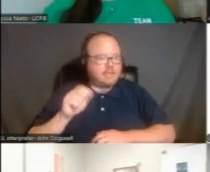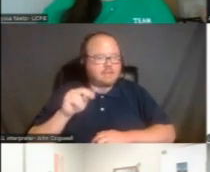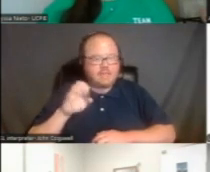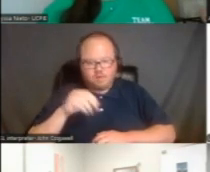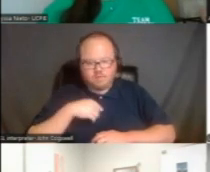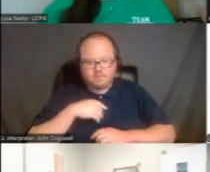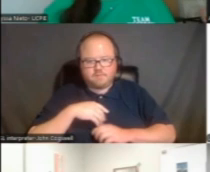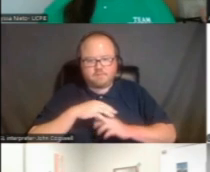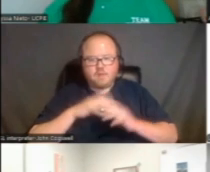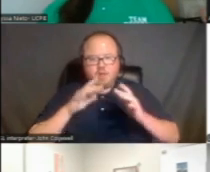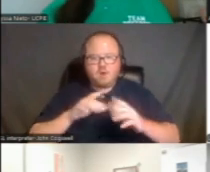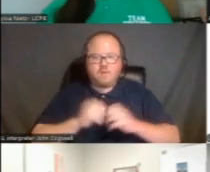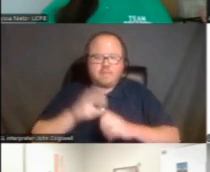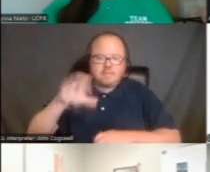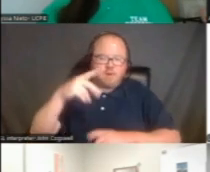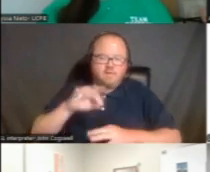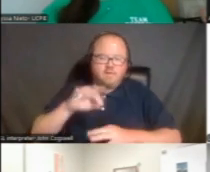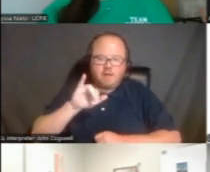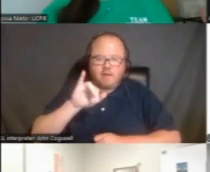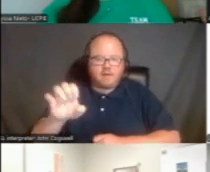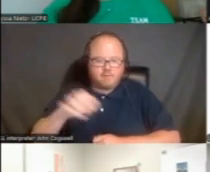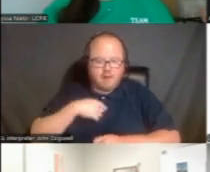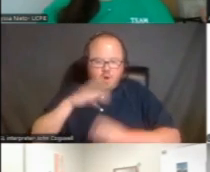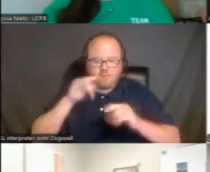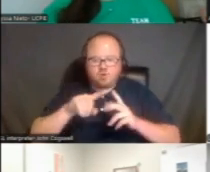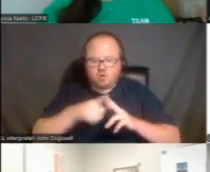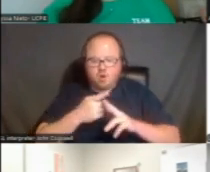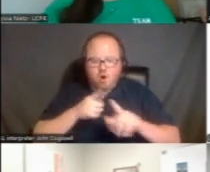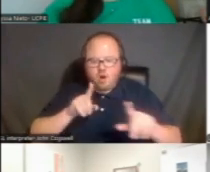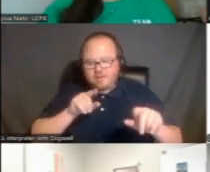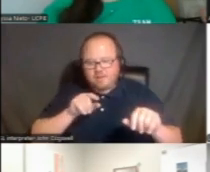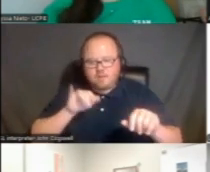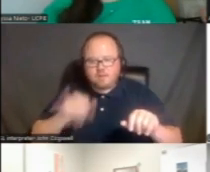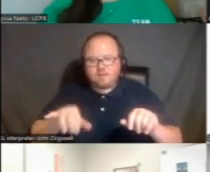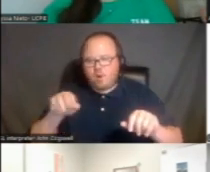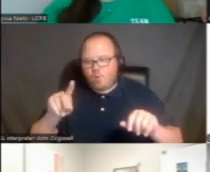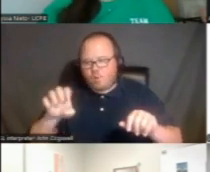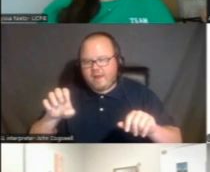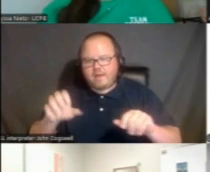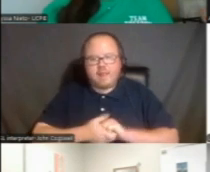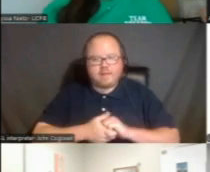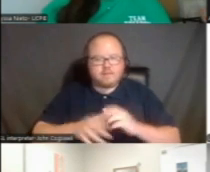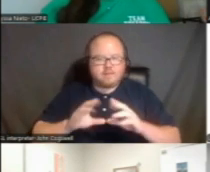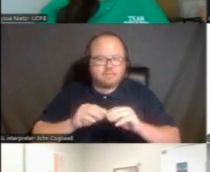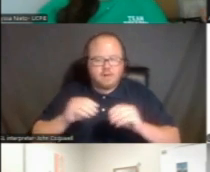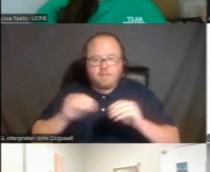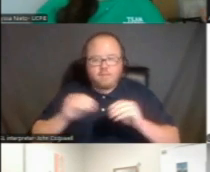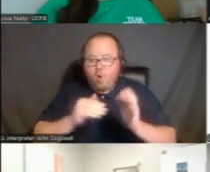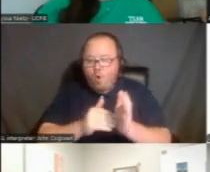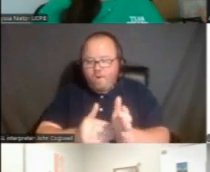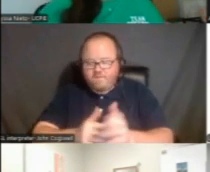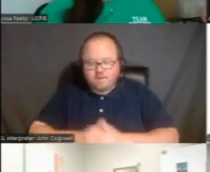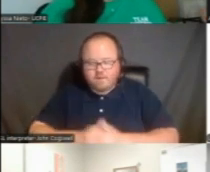United Cerebral Palsy of the Inland Empire. So I hope to start attending, um, these Wade Alliance meetings, um, more often.